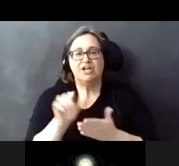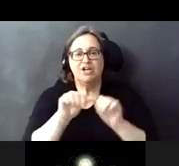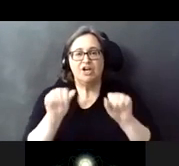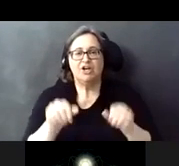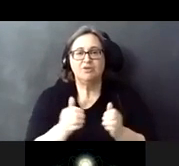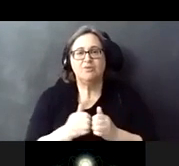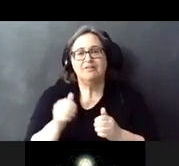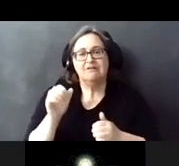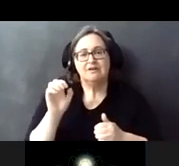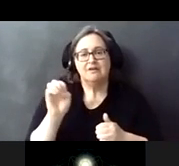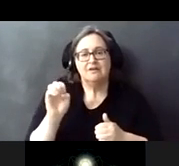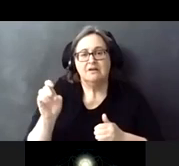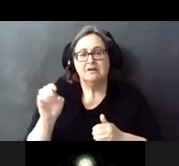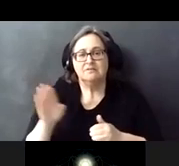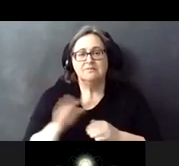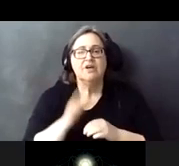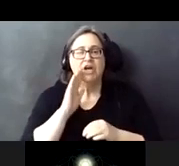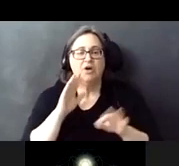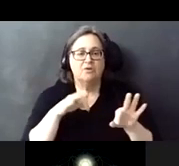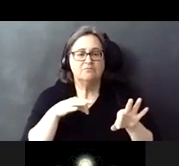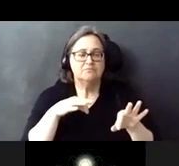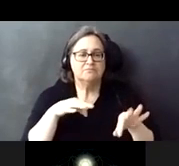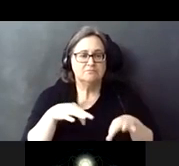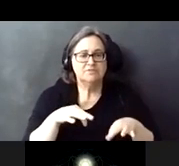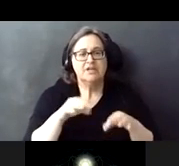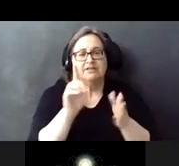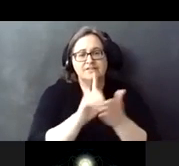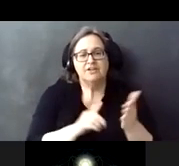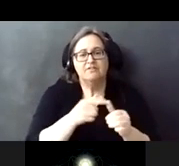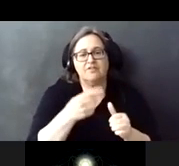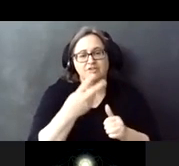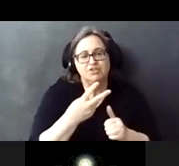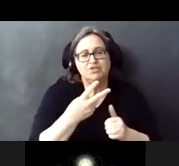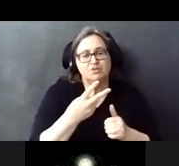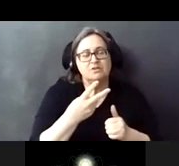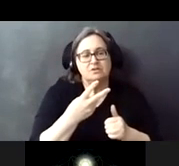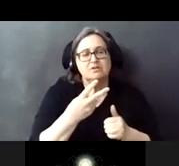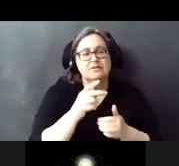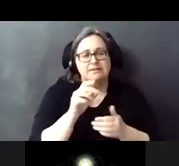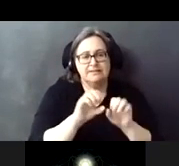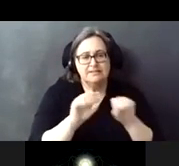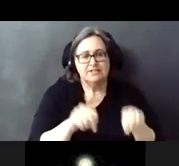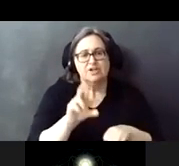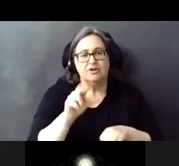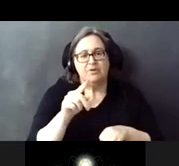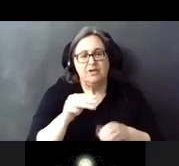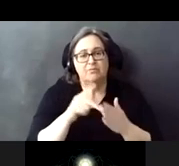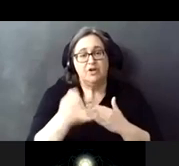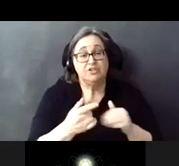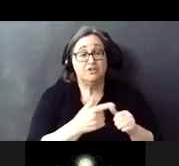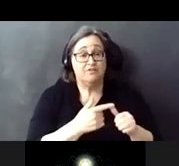I'm going to take you to the design of the first two stations on the RPM project. And our first station is the Lawrence Station.